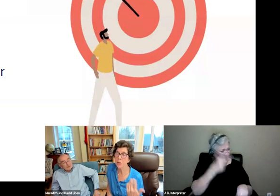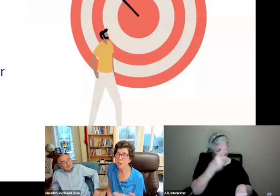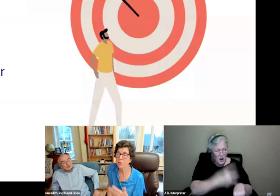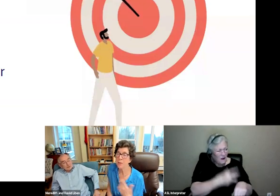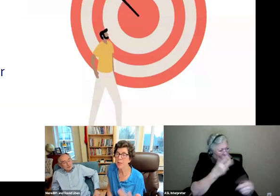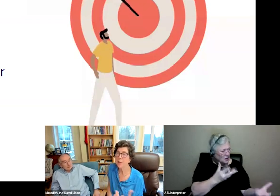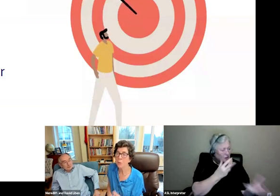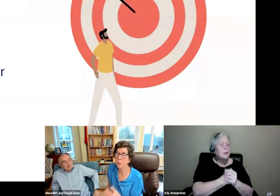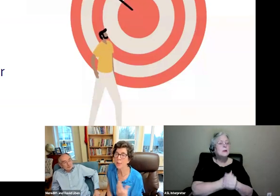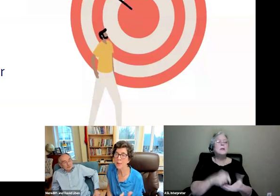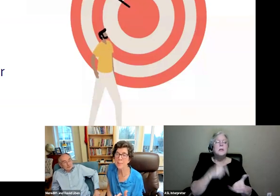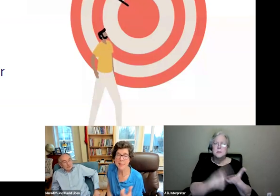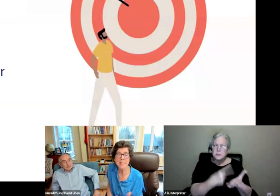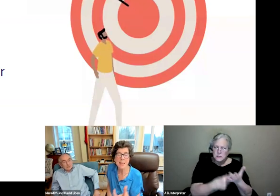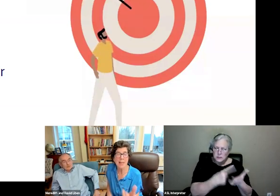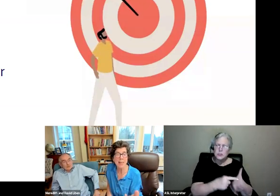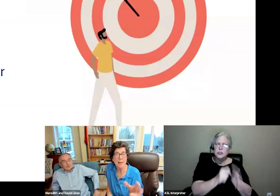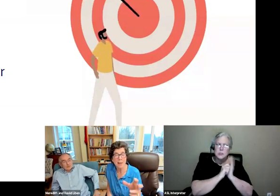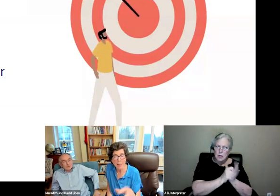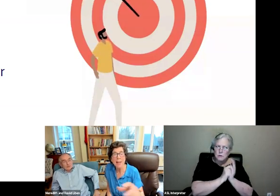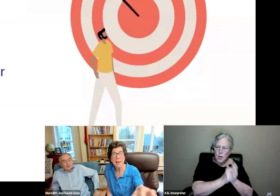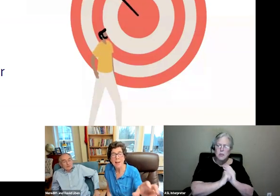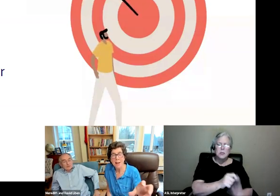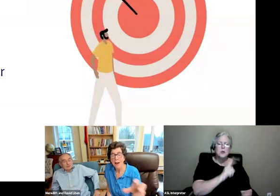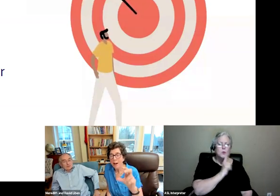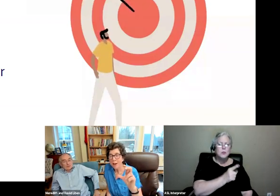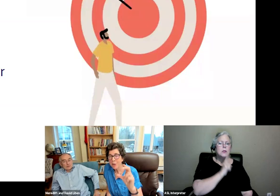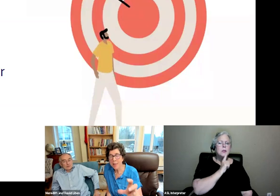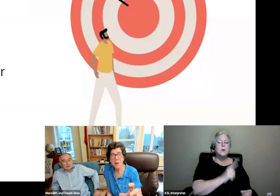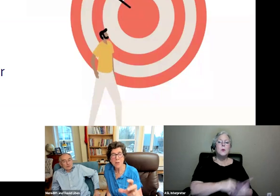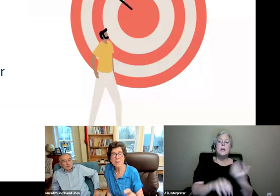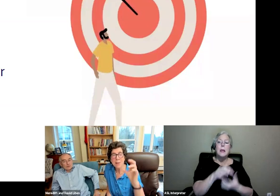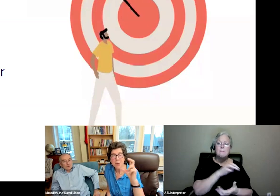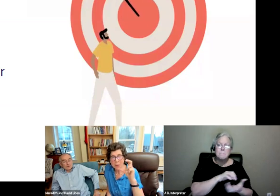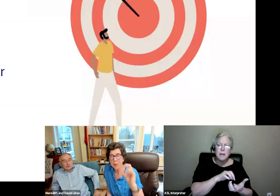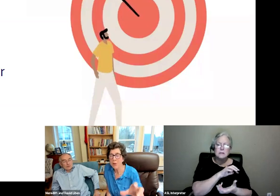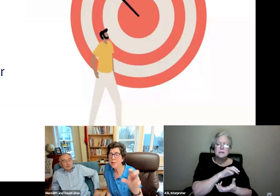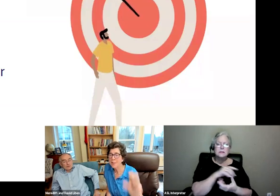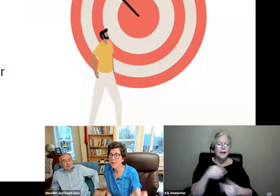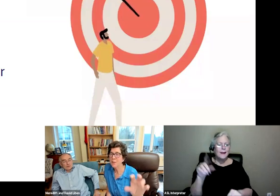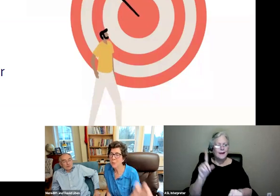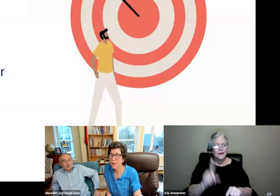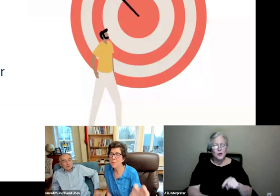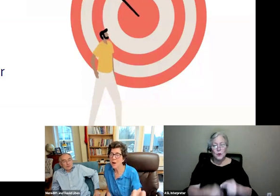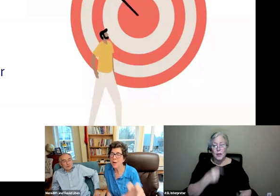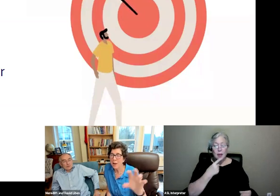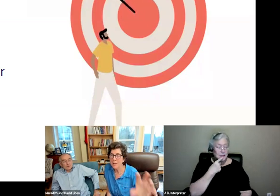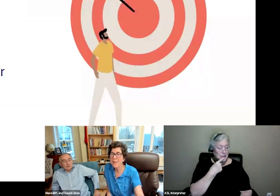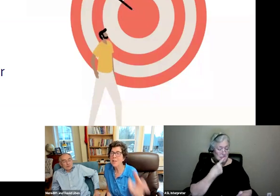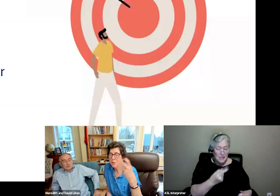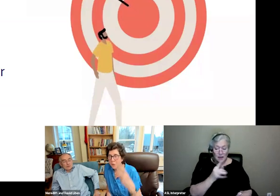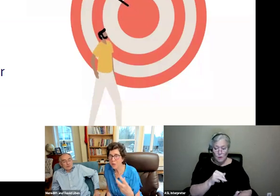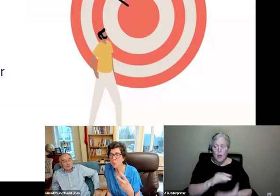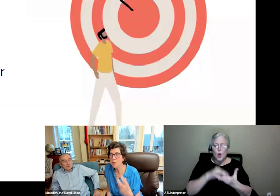writing should also be really mixed, and again, you can't overestimate what learning the stuff you read about